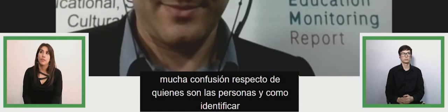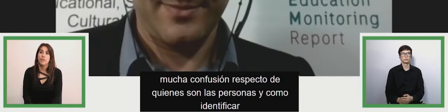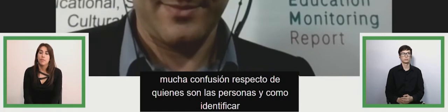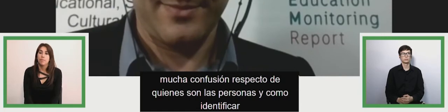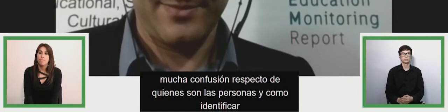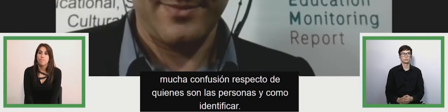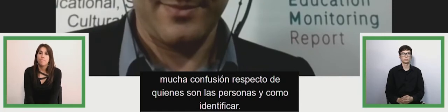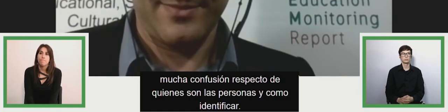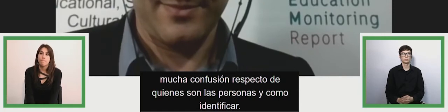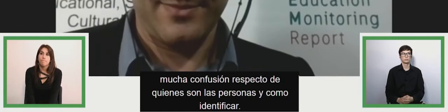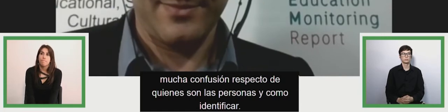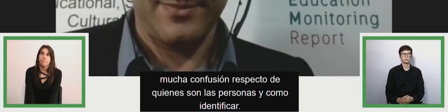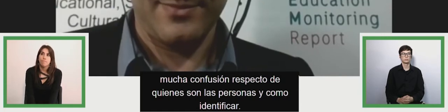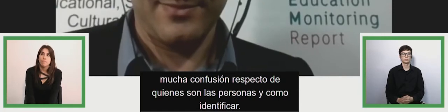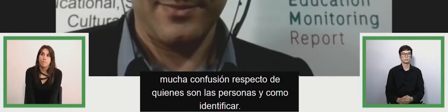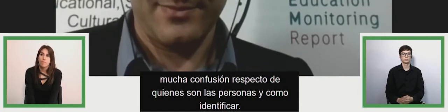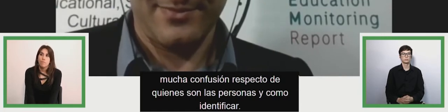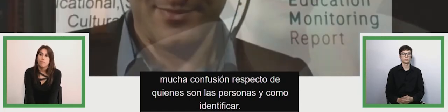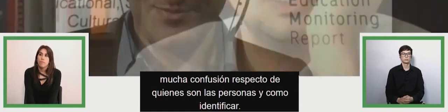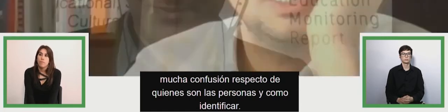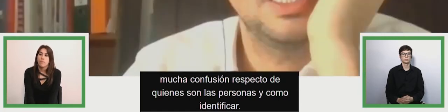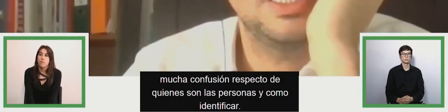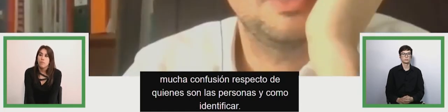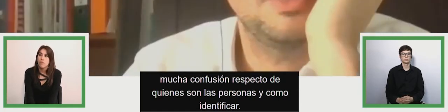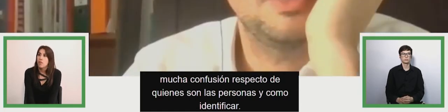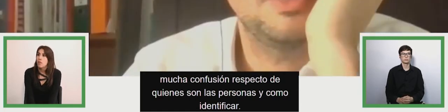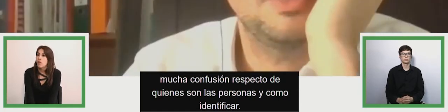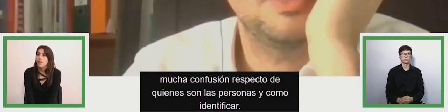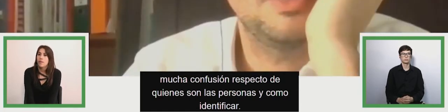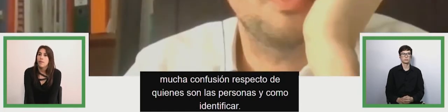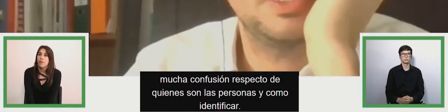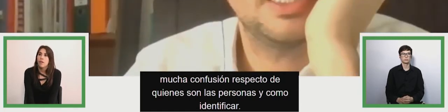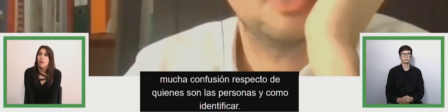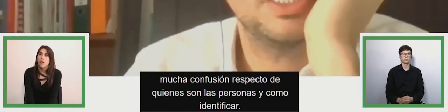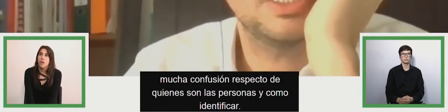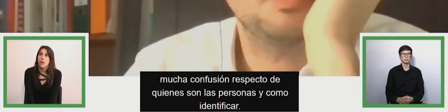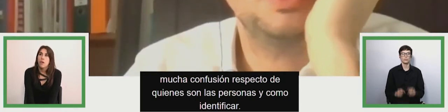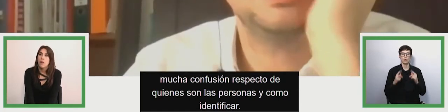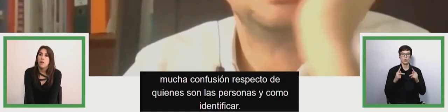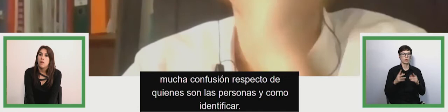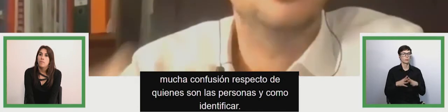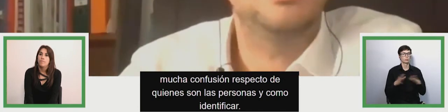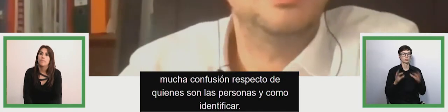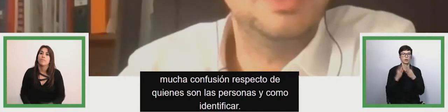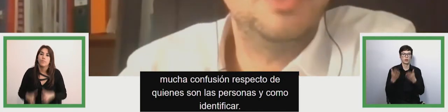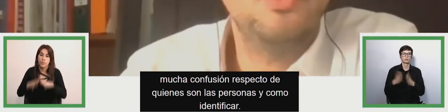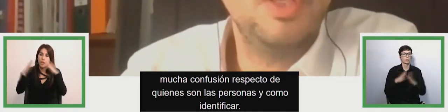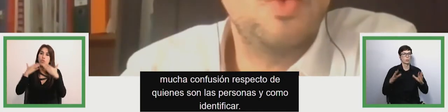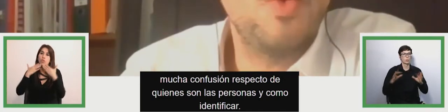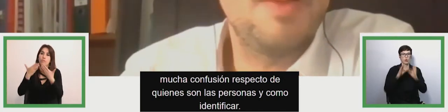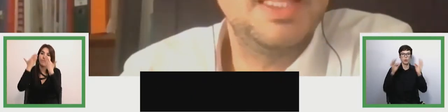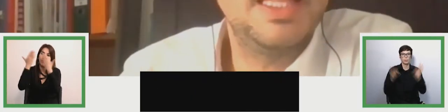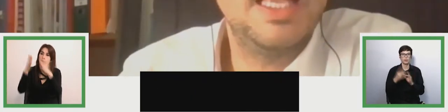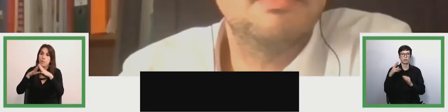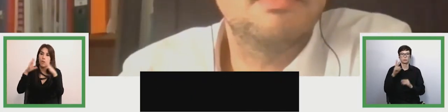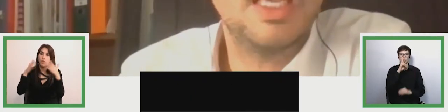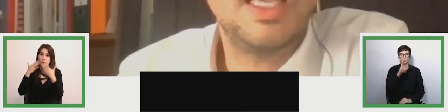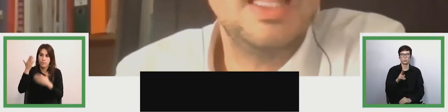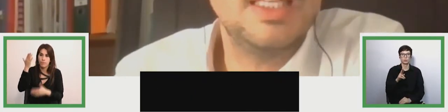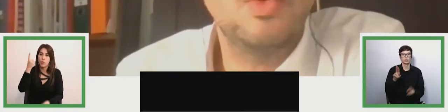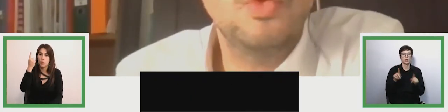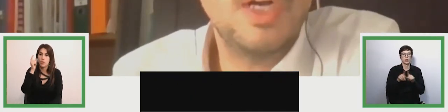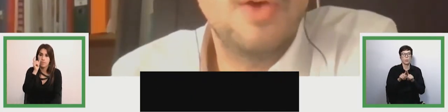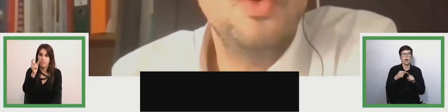manos thank you very much manos um it's in setting answer so also